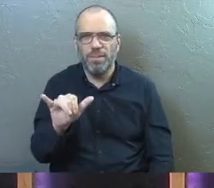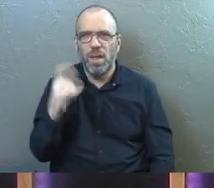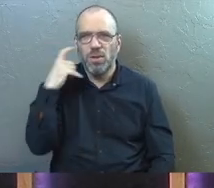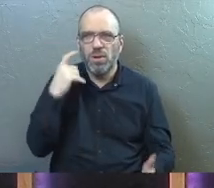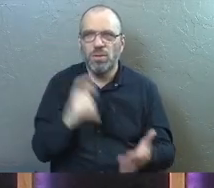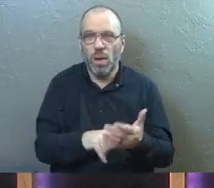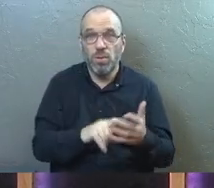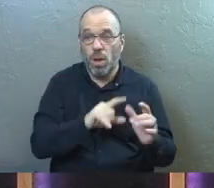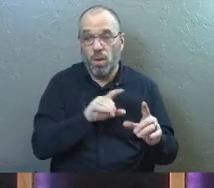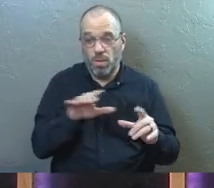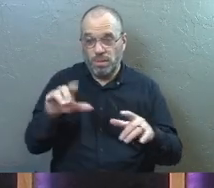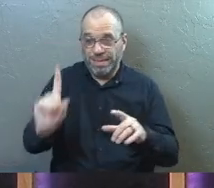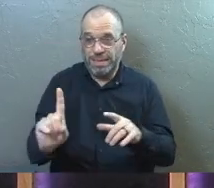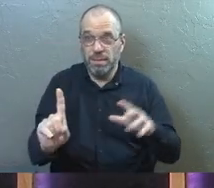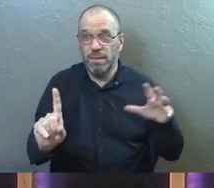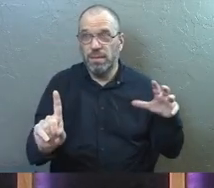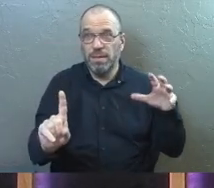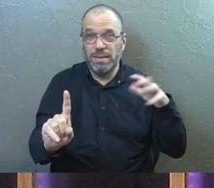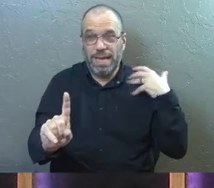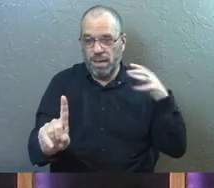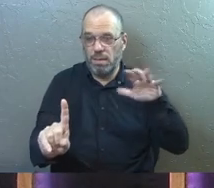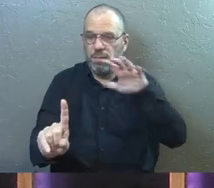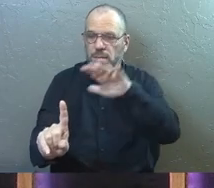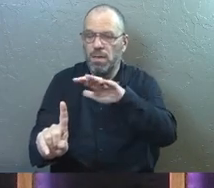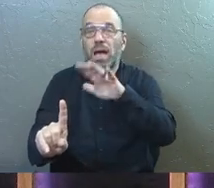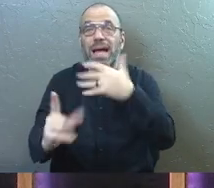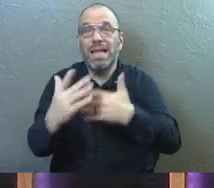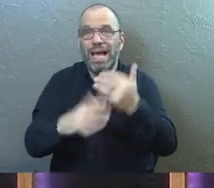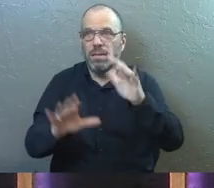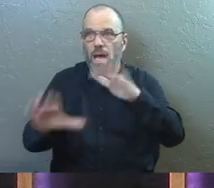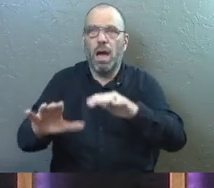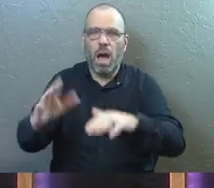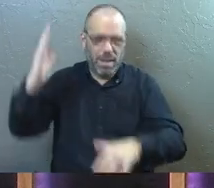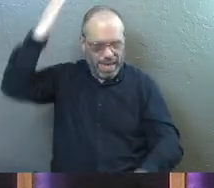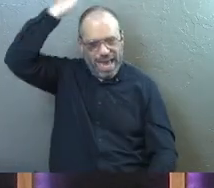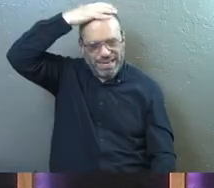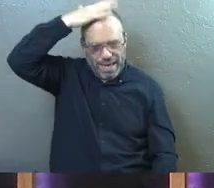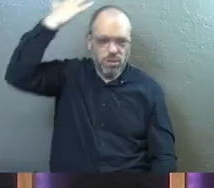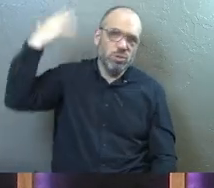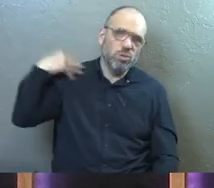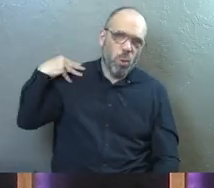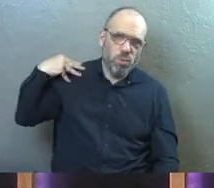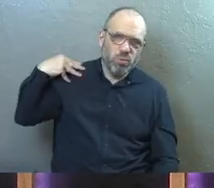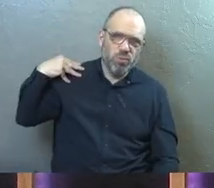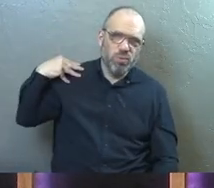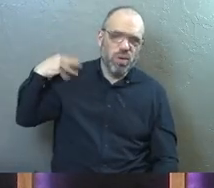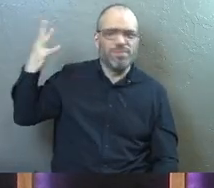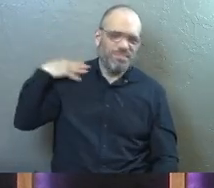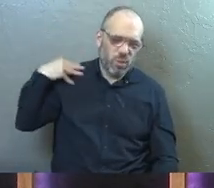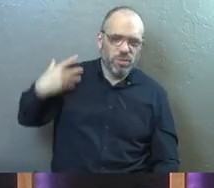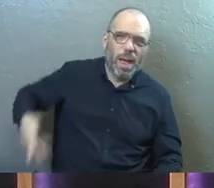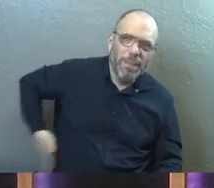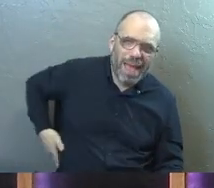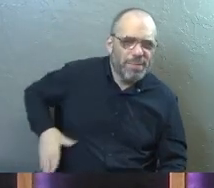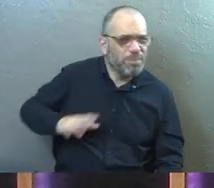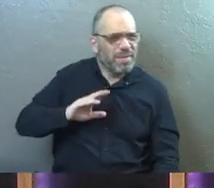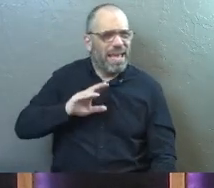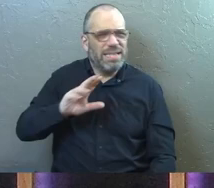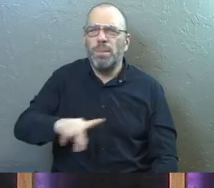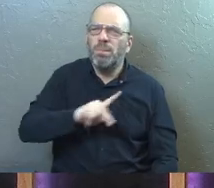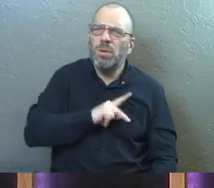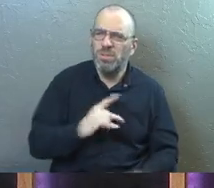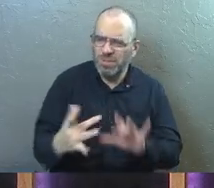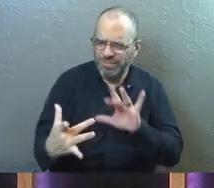might have noticed that when we went to pray, the elders put their hands either on his back or on his shoulder. It's a personal